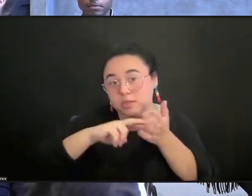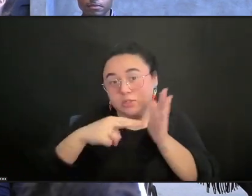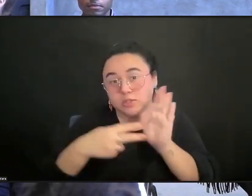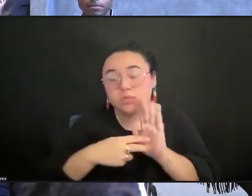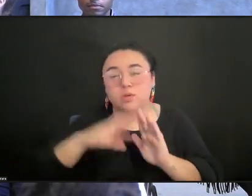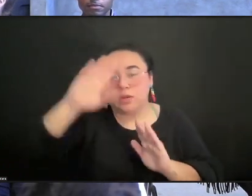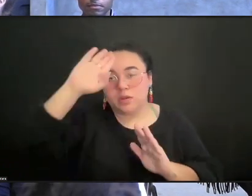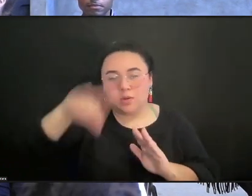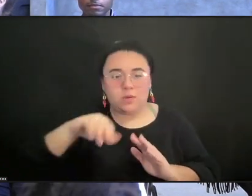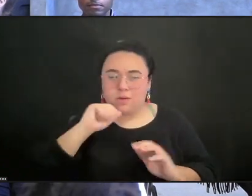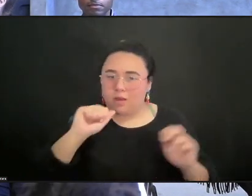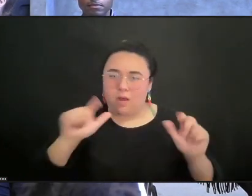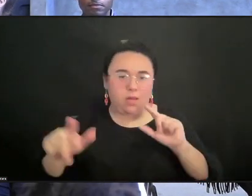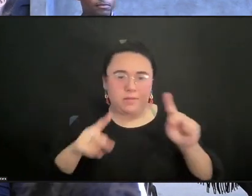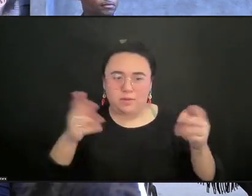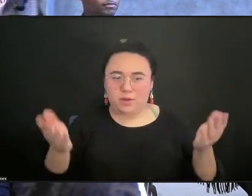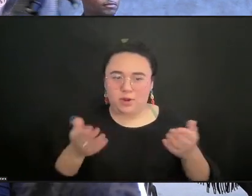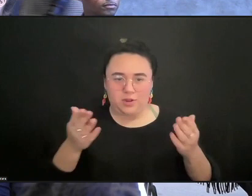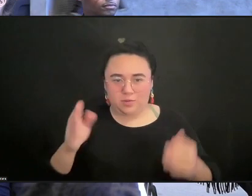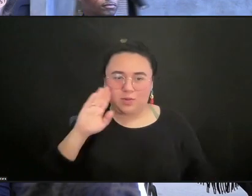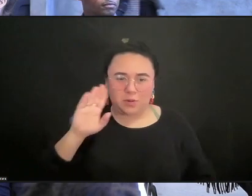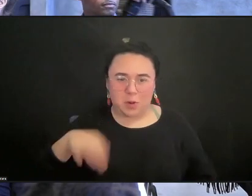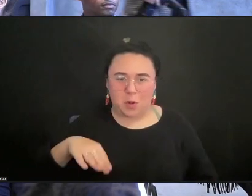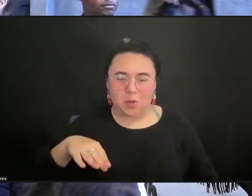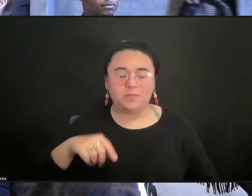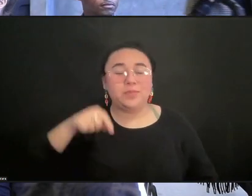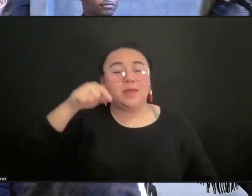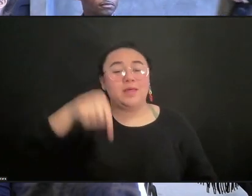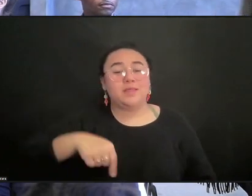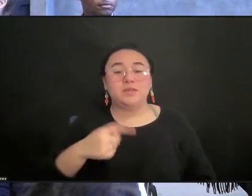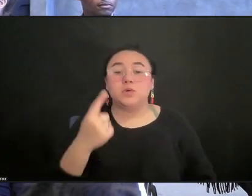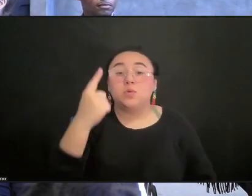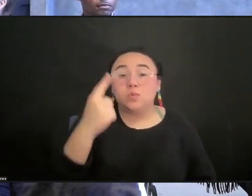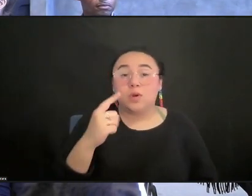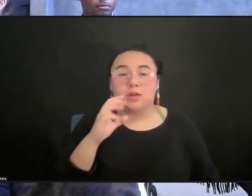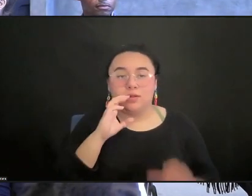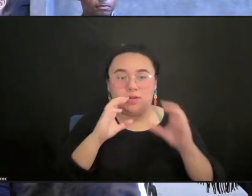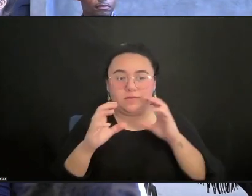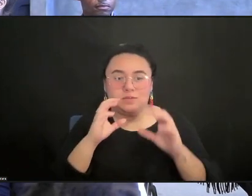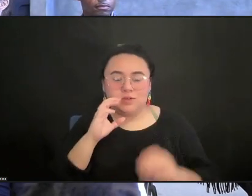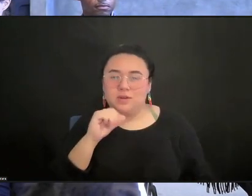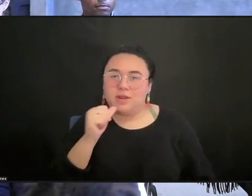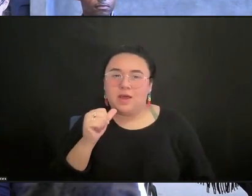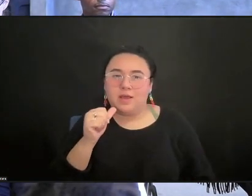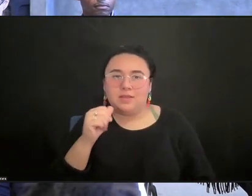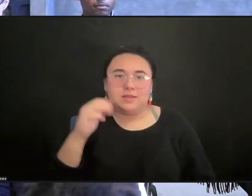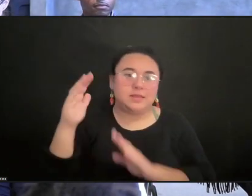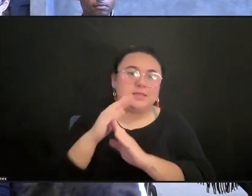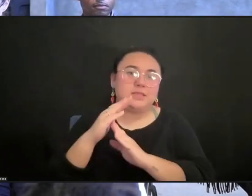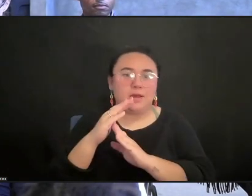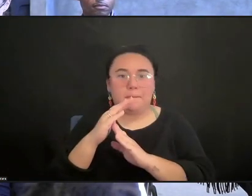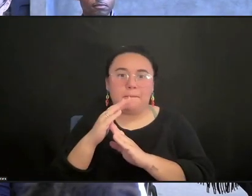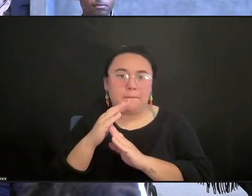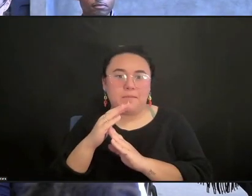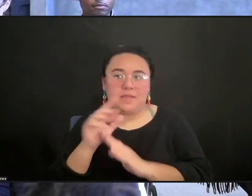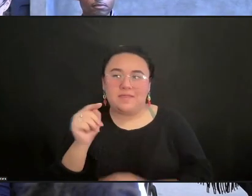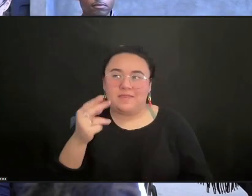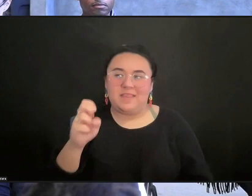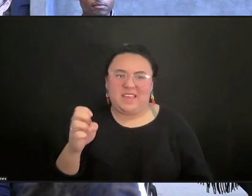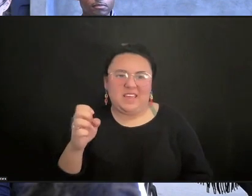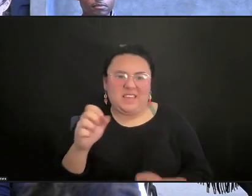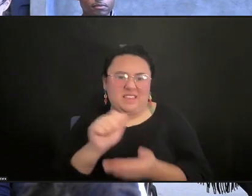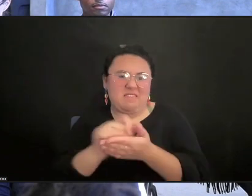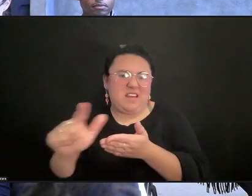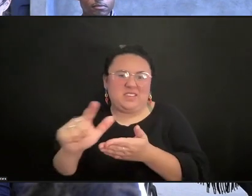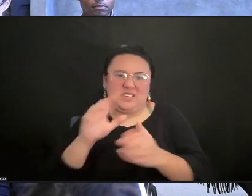here. Understand that this is a conversation and not the conversation. We are so fortunate today to